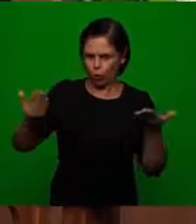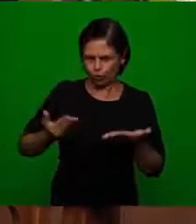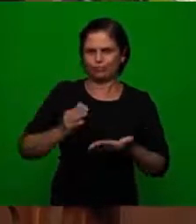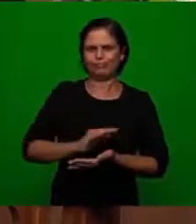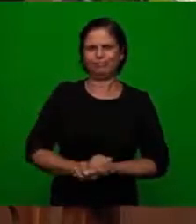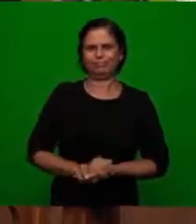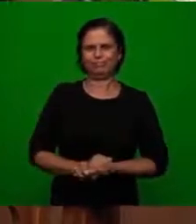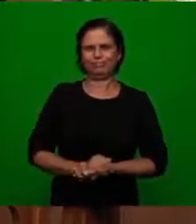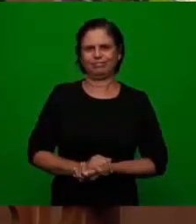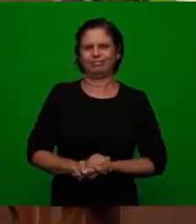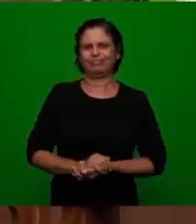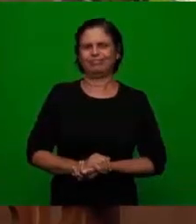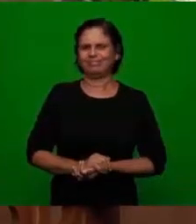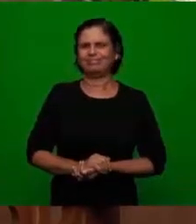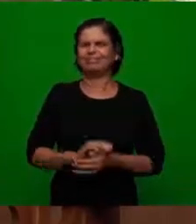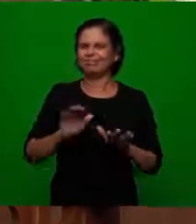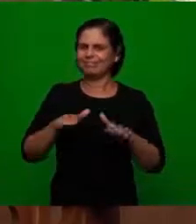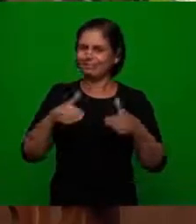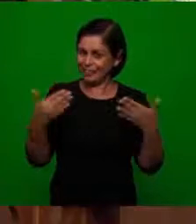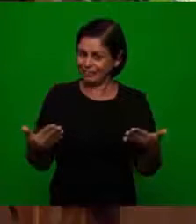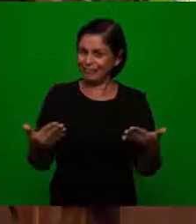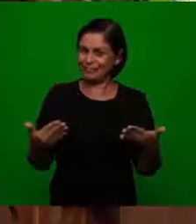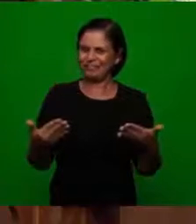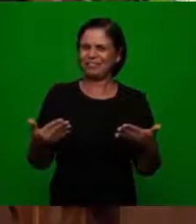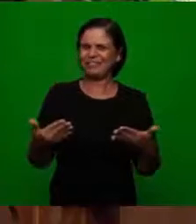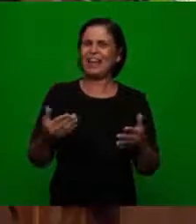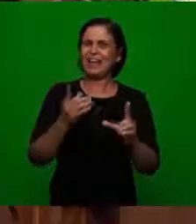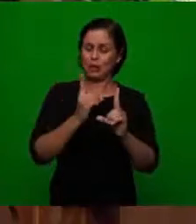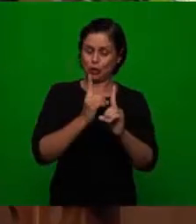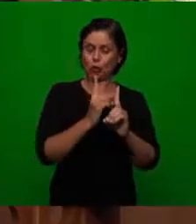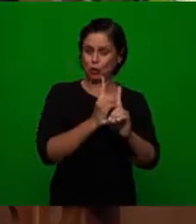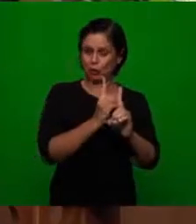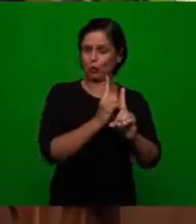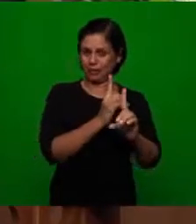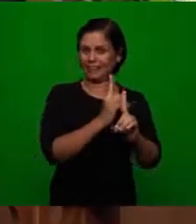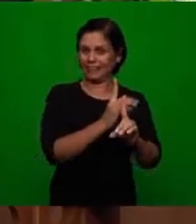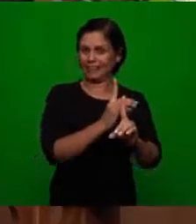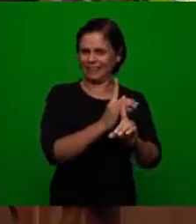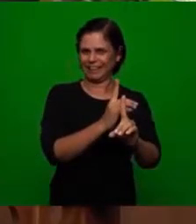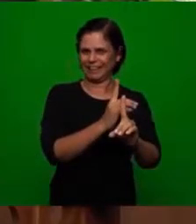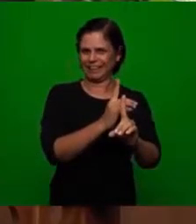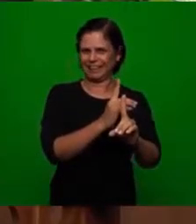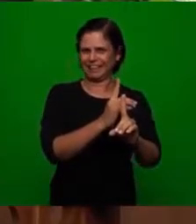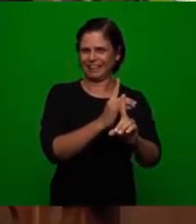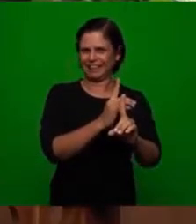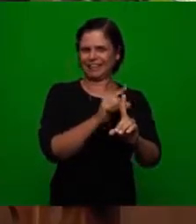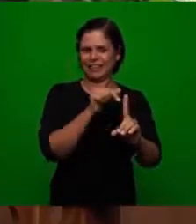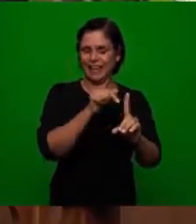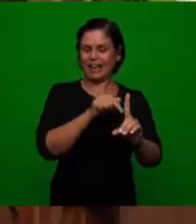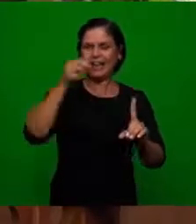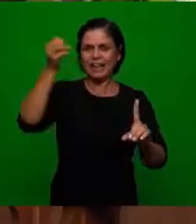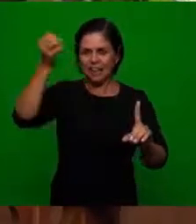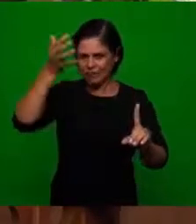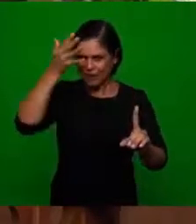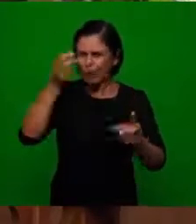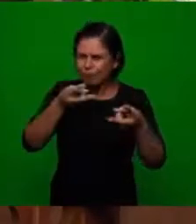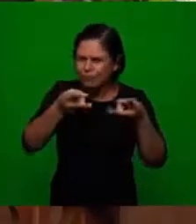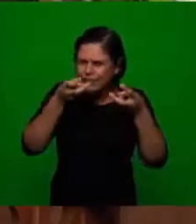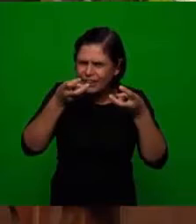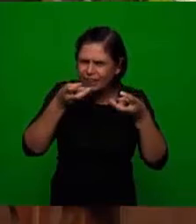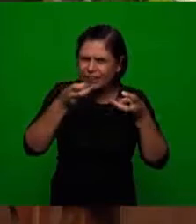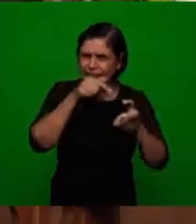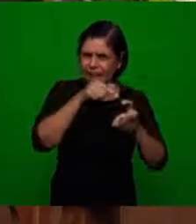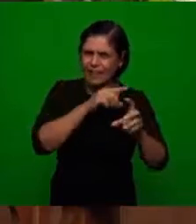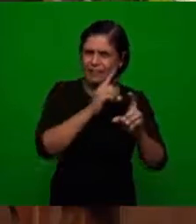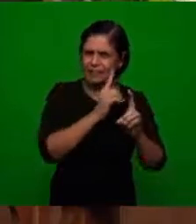us so this is the doctrine that was mentioned and revealed observed